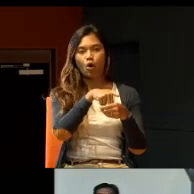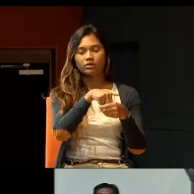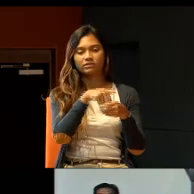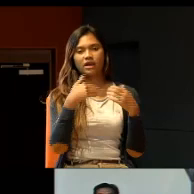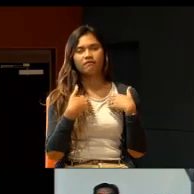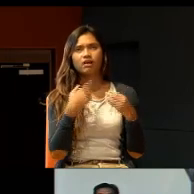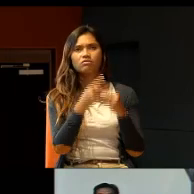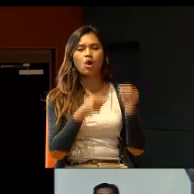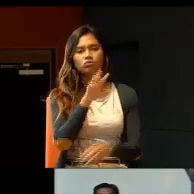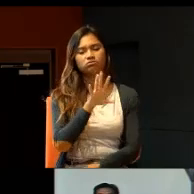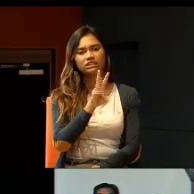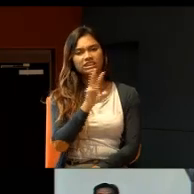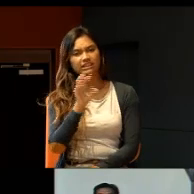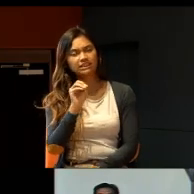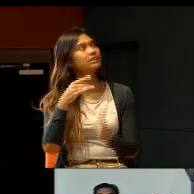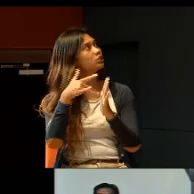16 students.